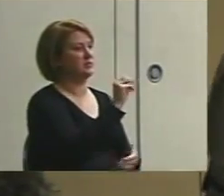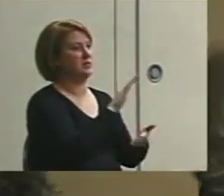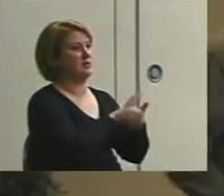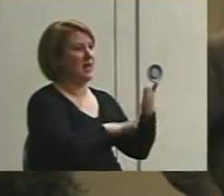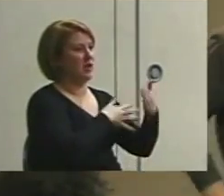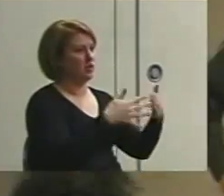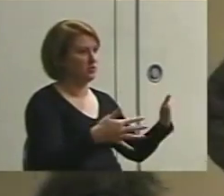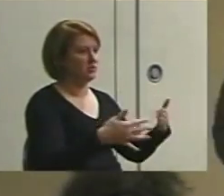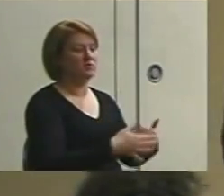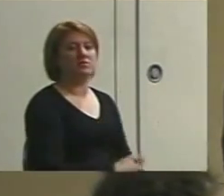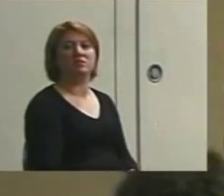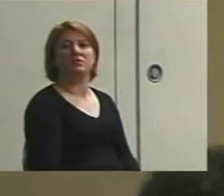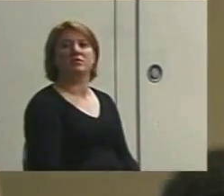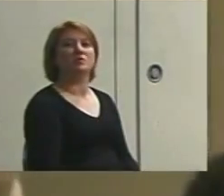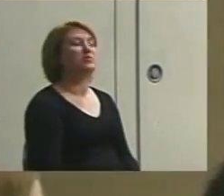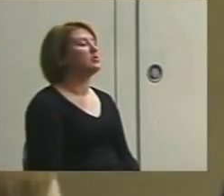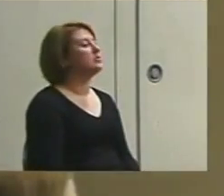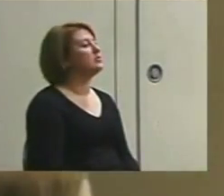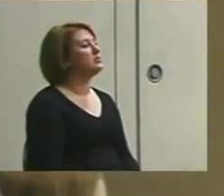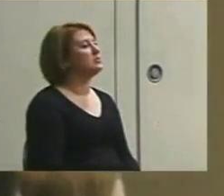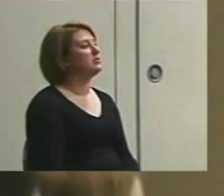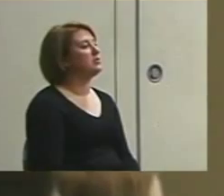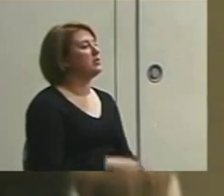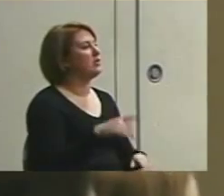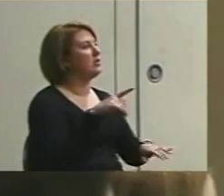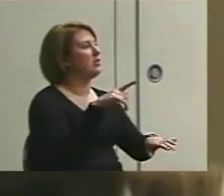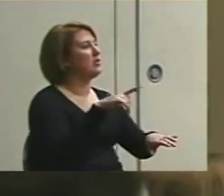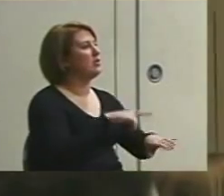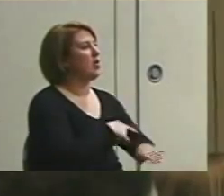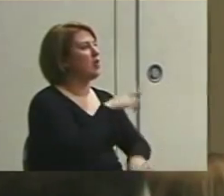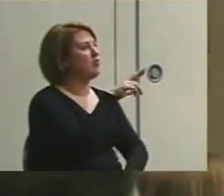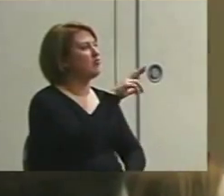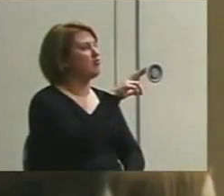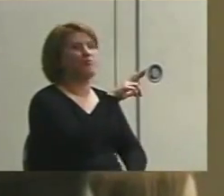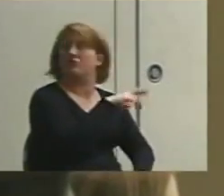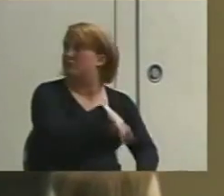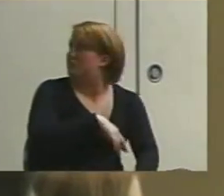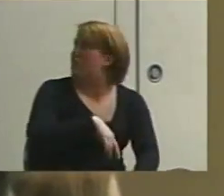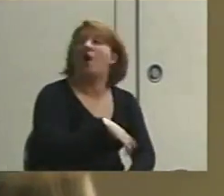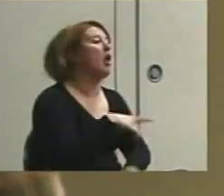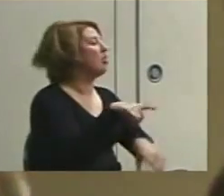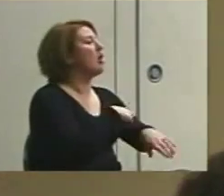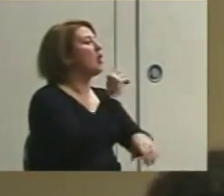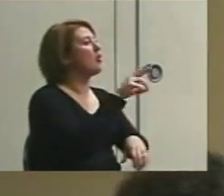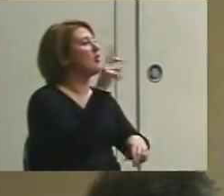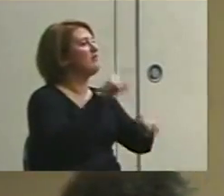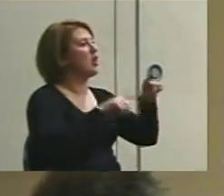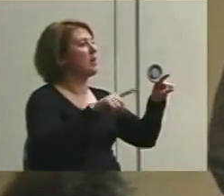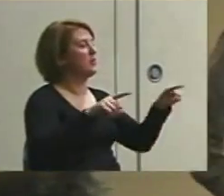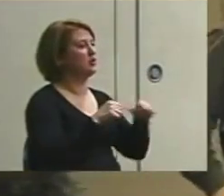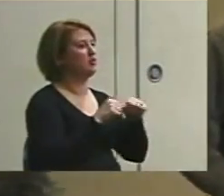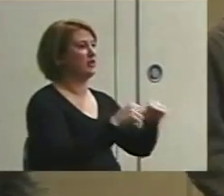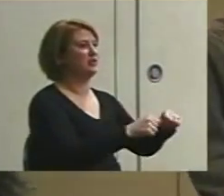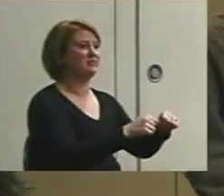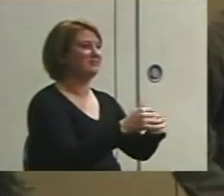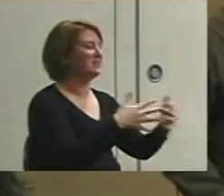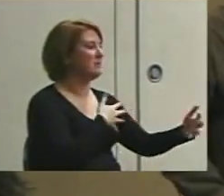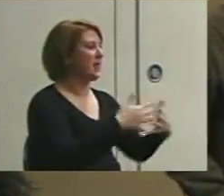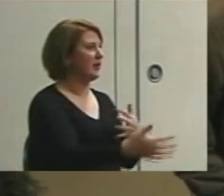So, long or variable durations doesn't matter. What we'd like to have is